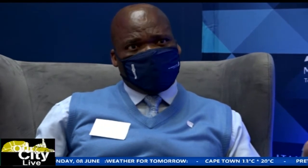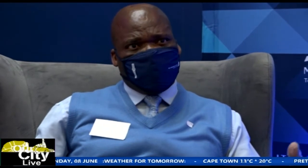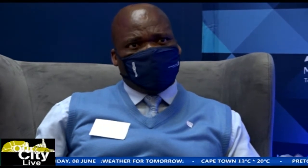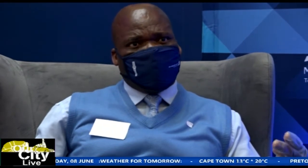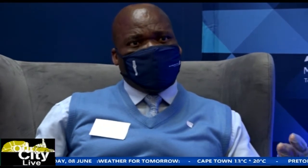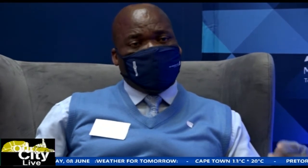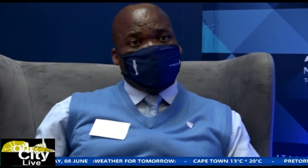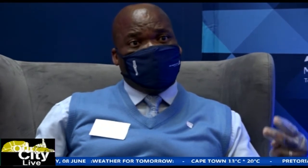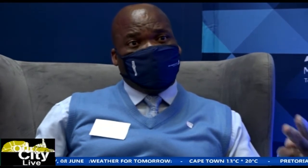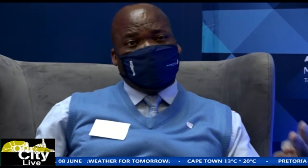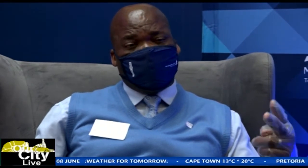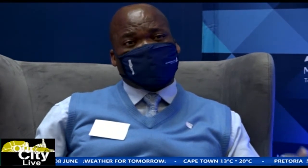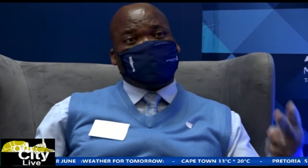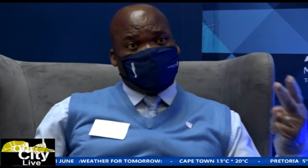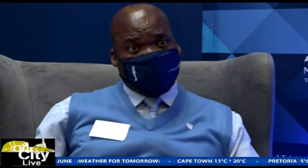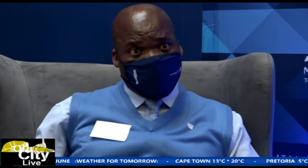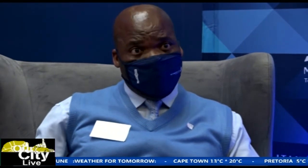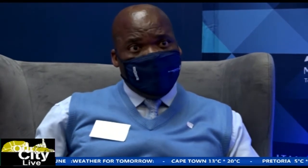Education and the the Department